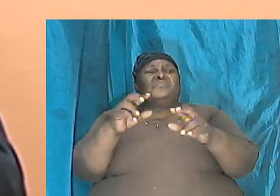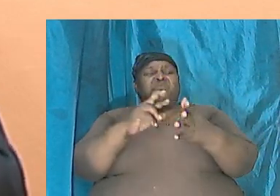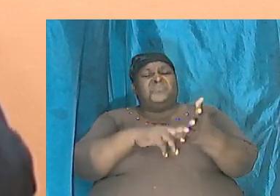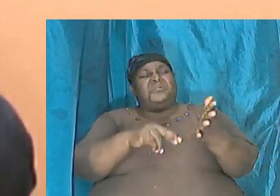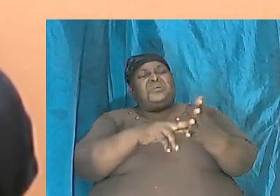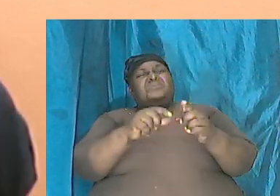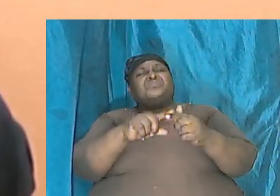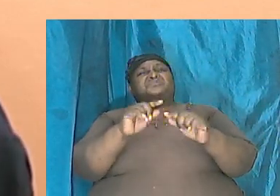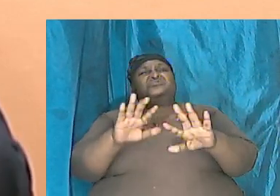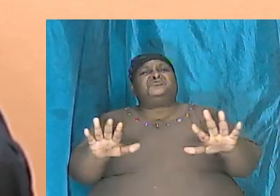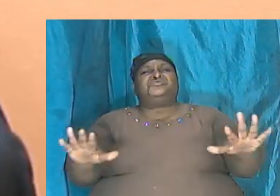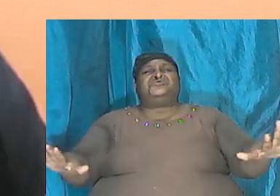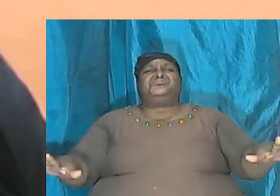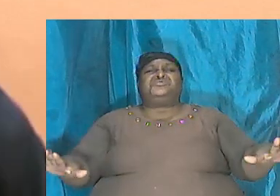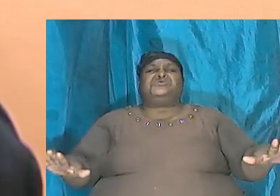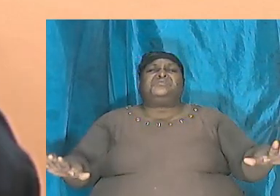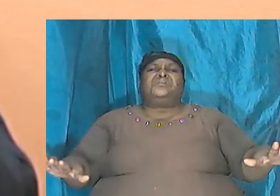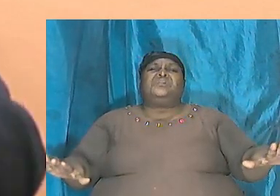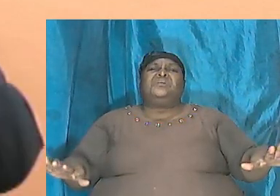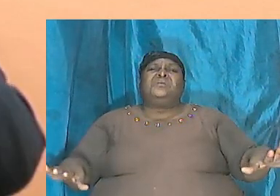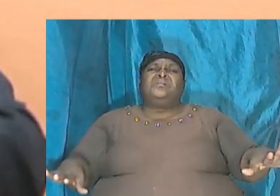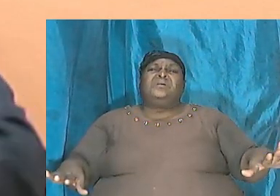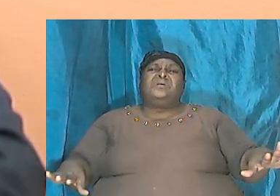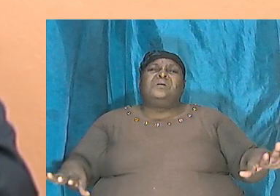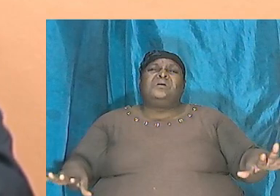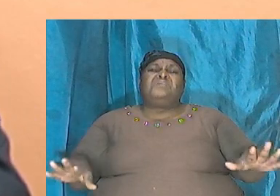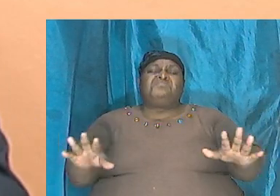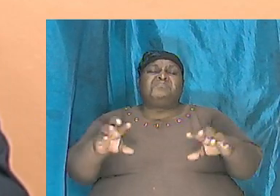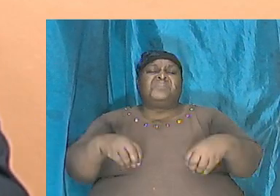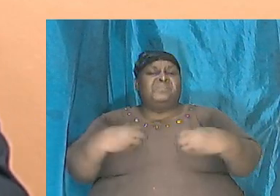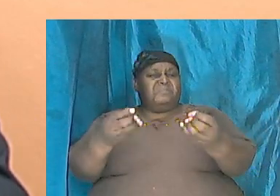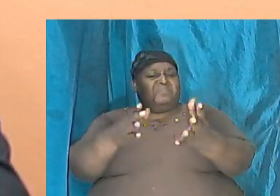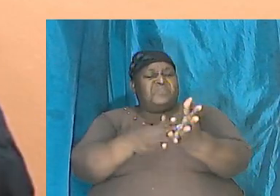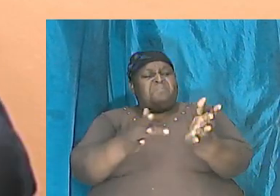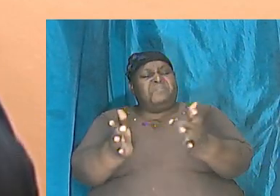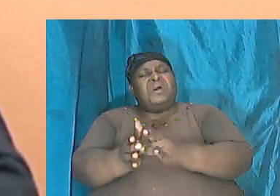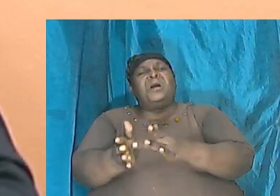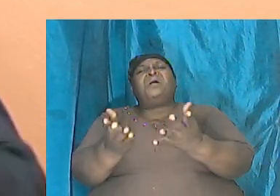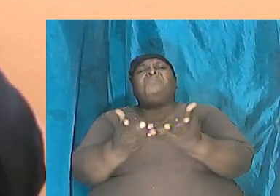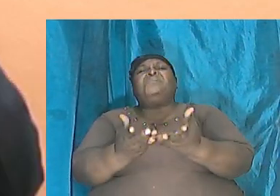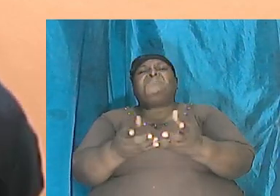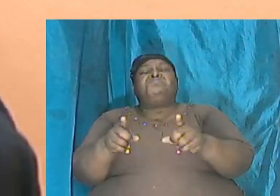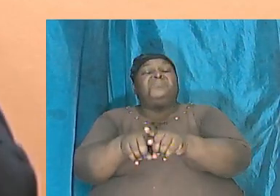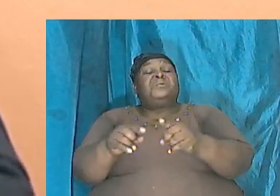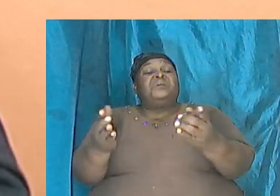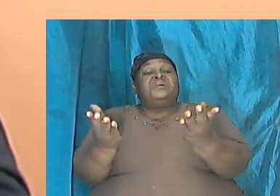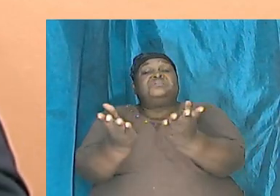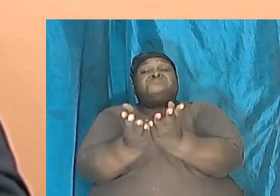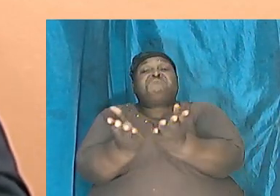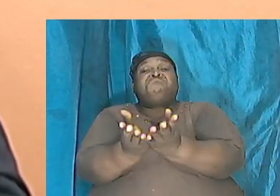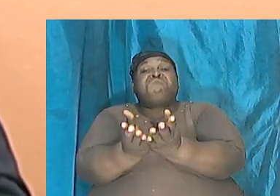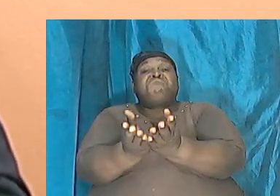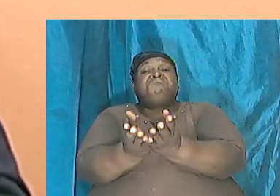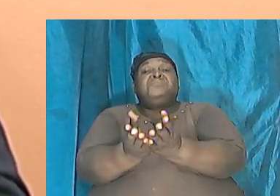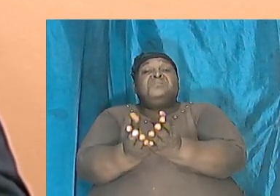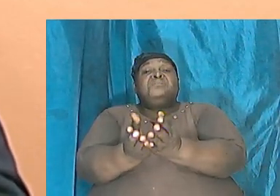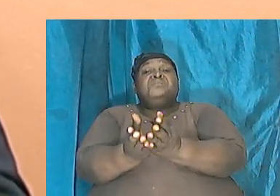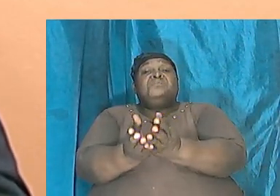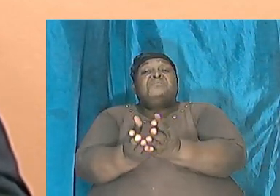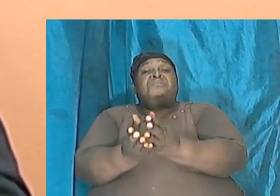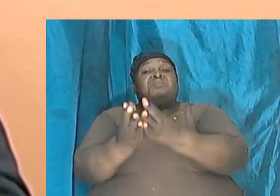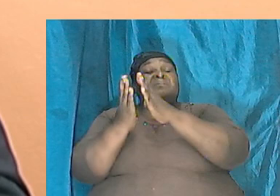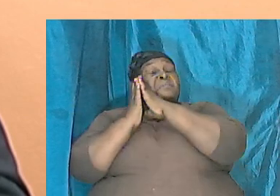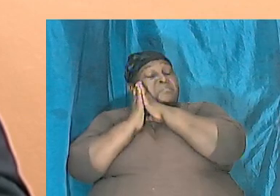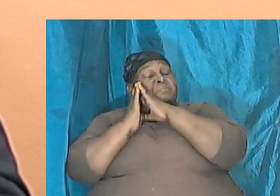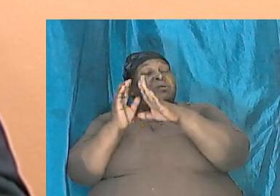equate and ultimately present the Bible as a book of fairy tales. But